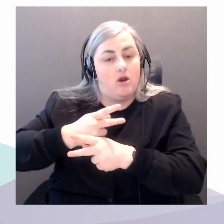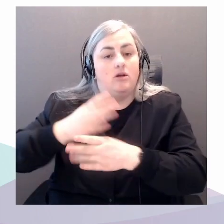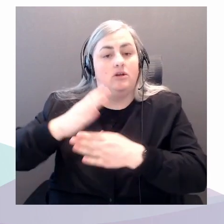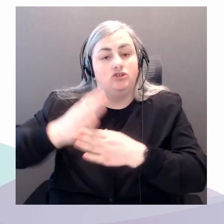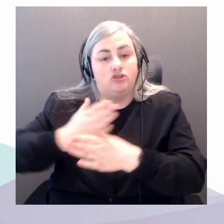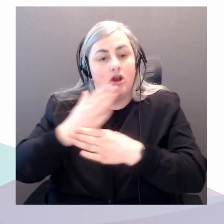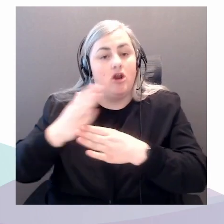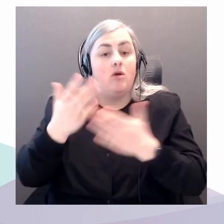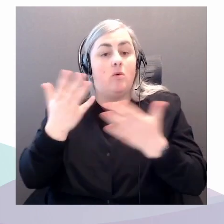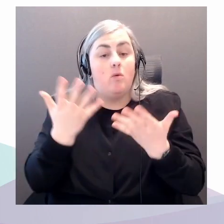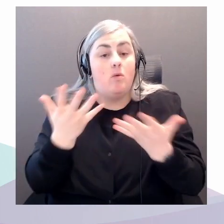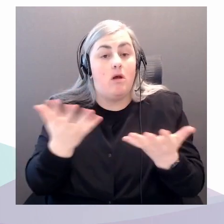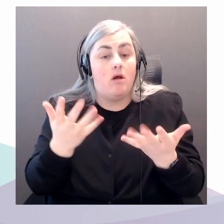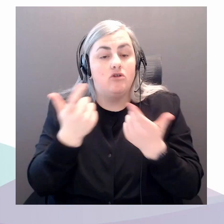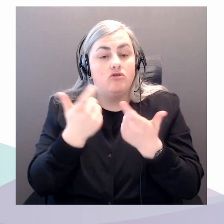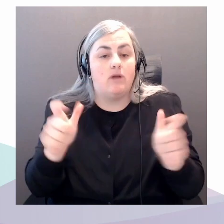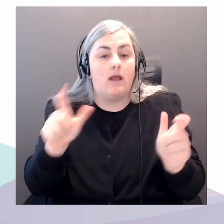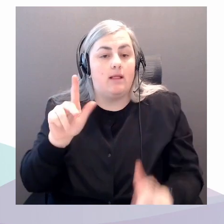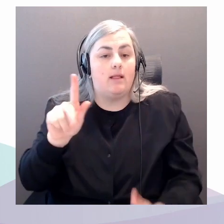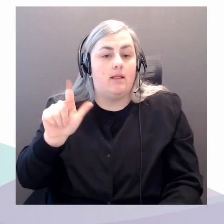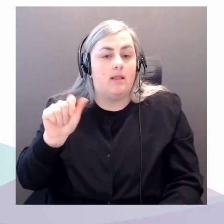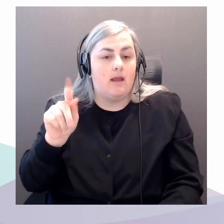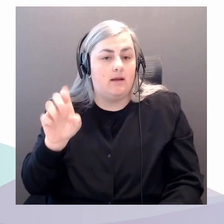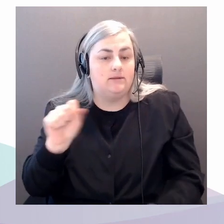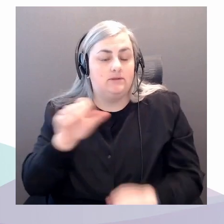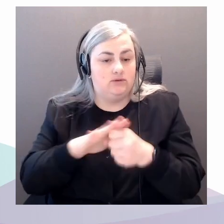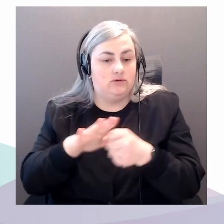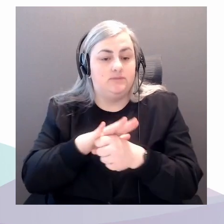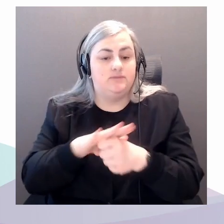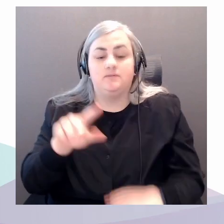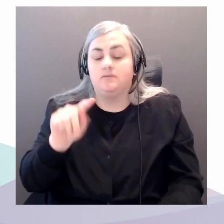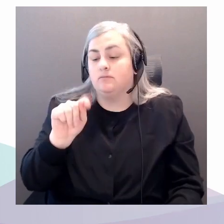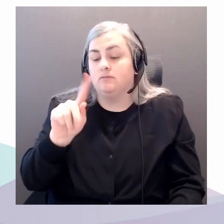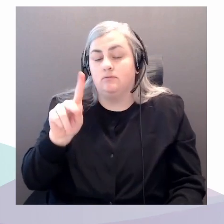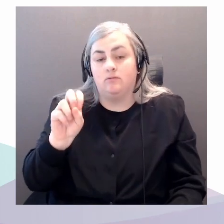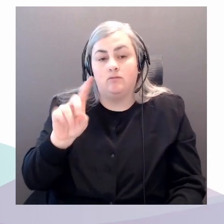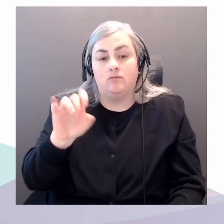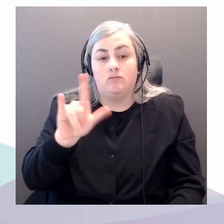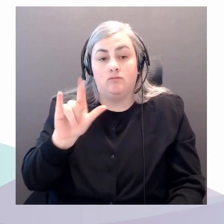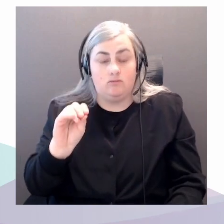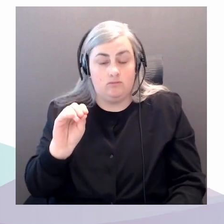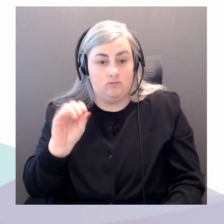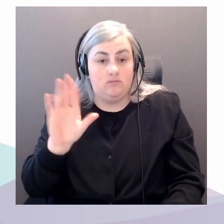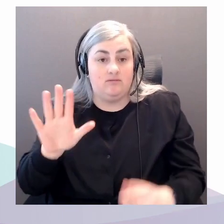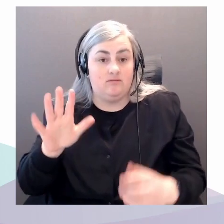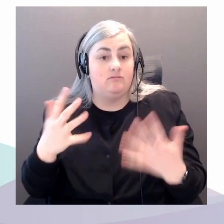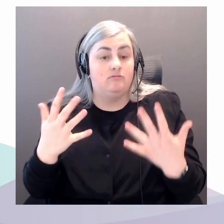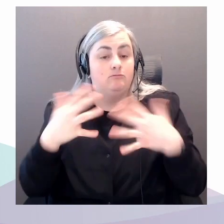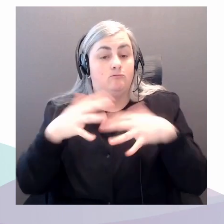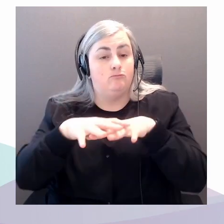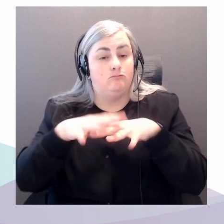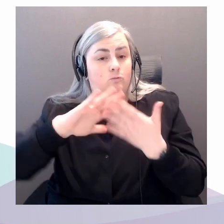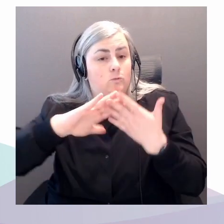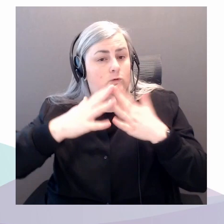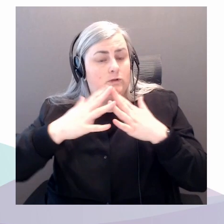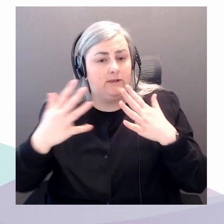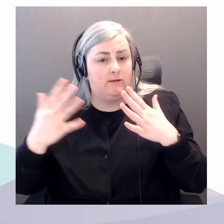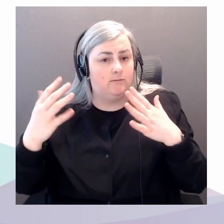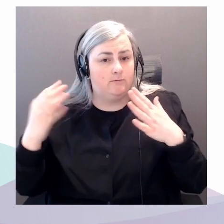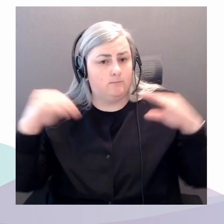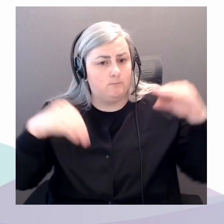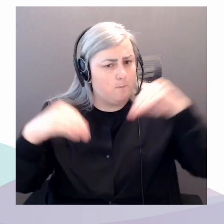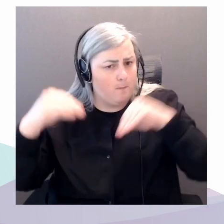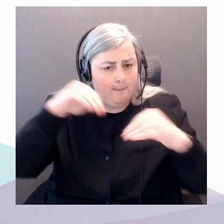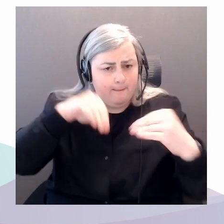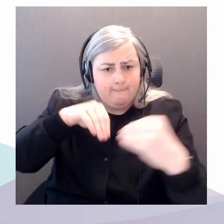Ticaranto's intersecting communities are comprised of those native to this land, Indigenous peoples